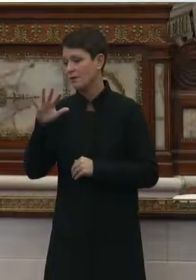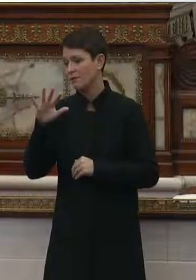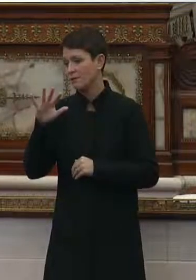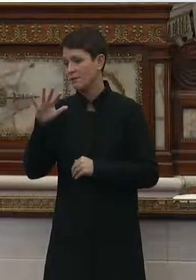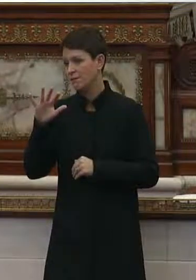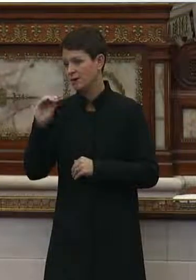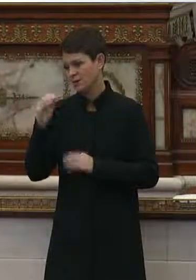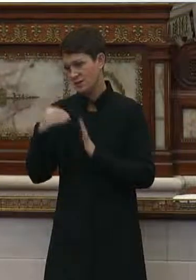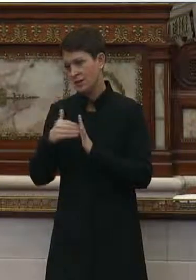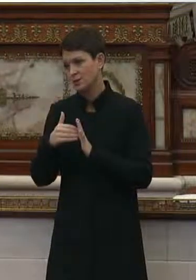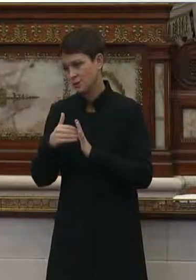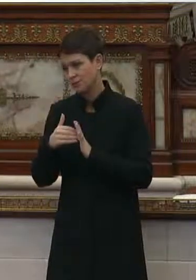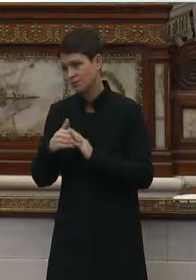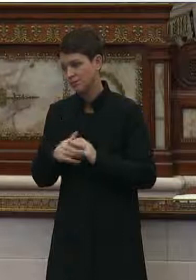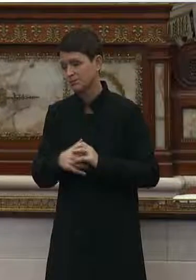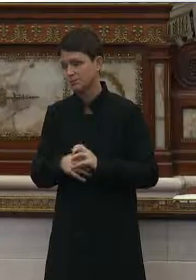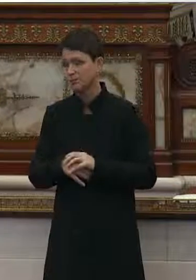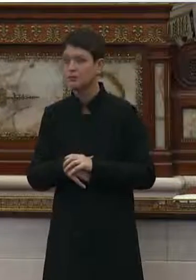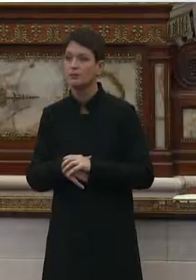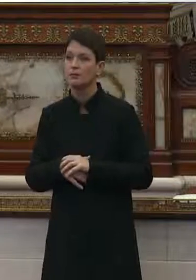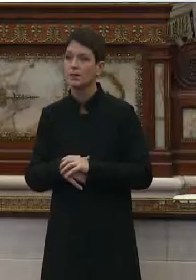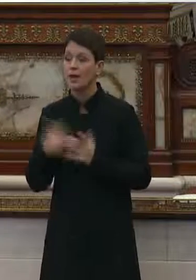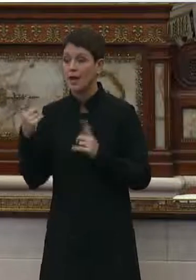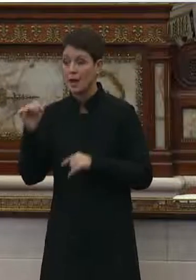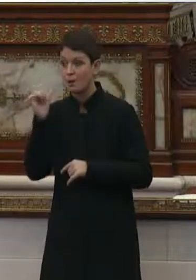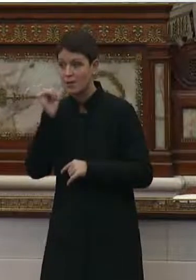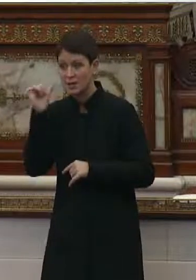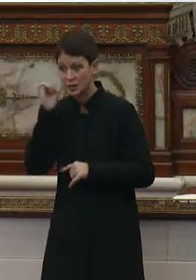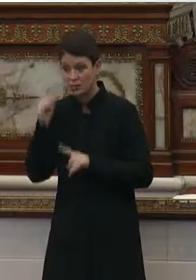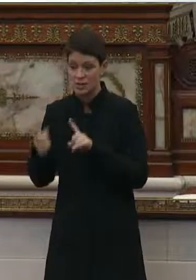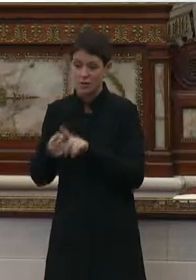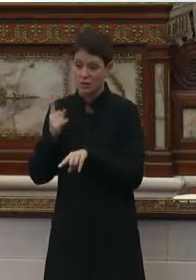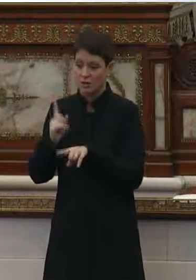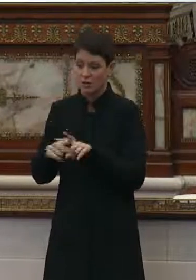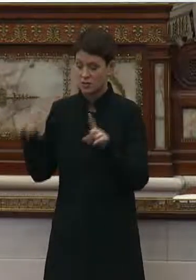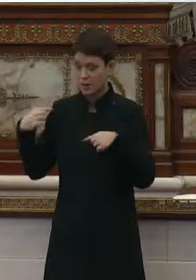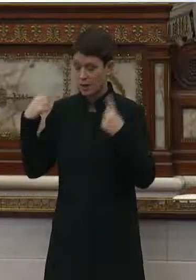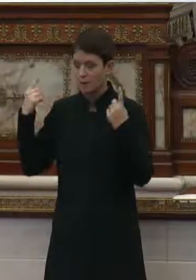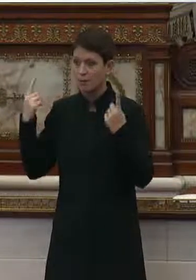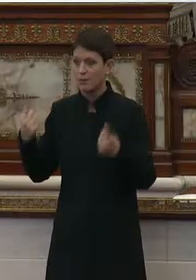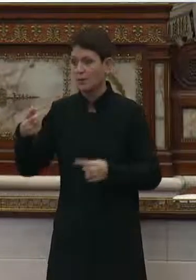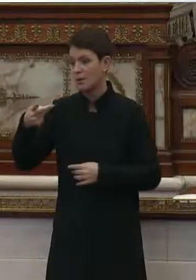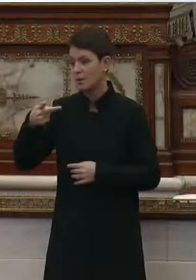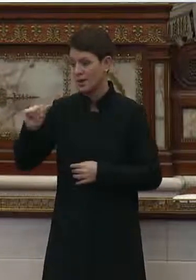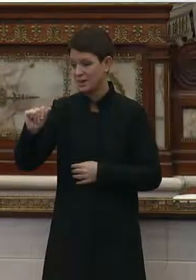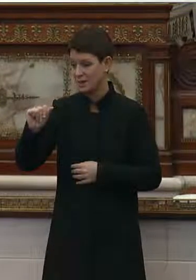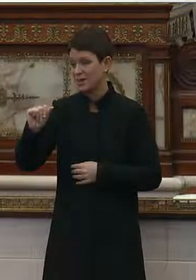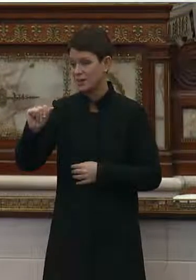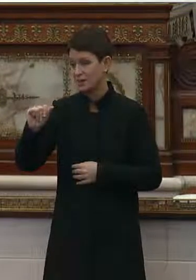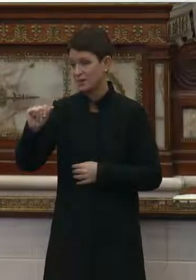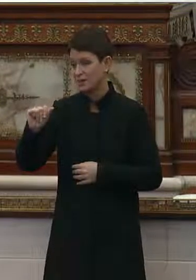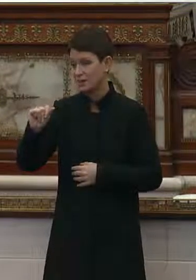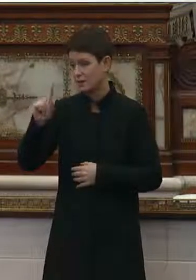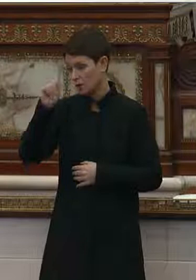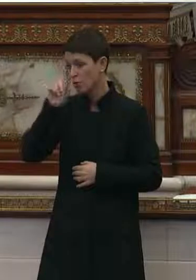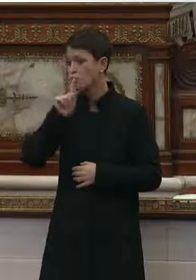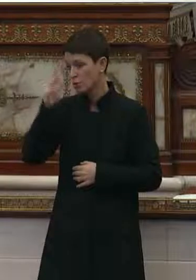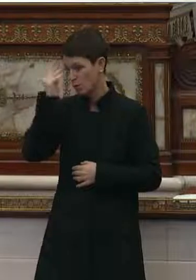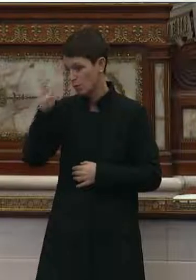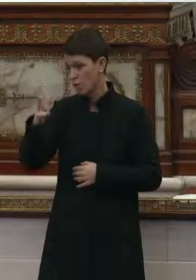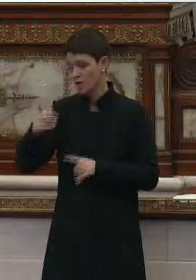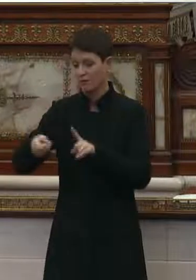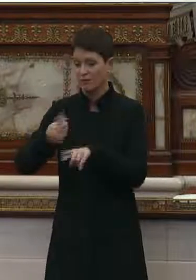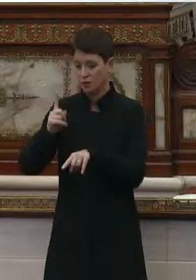,000. Yesterday, for the first time, PA reported, for the